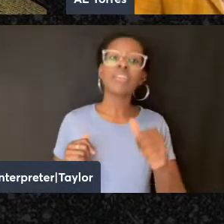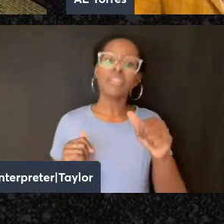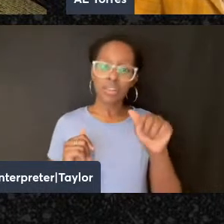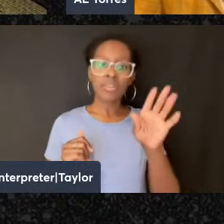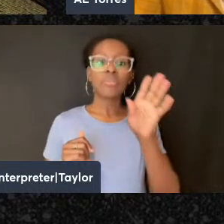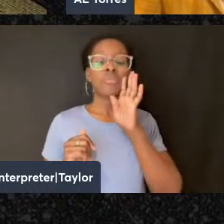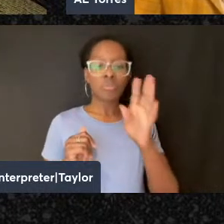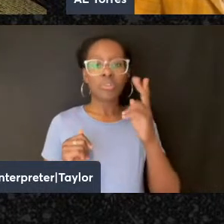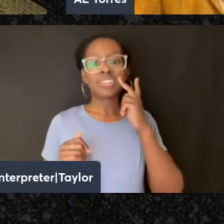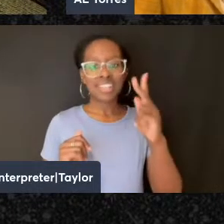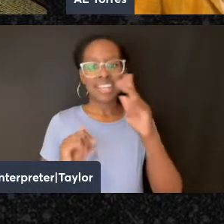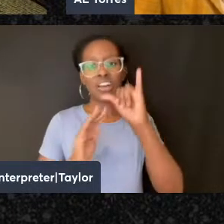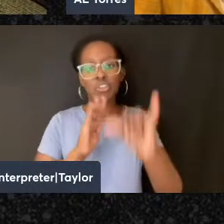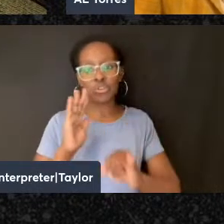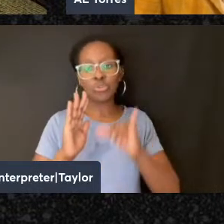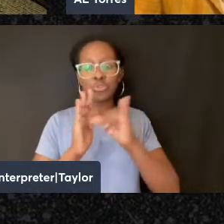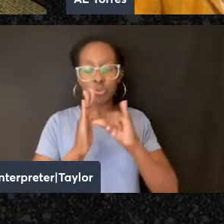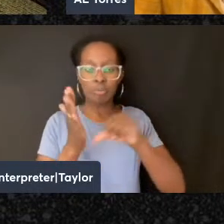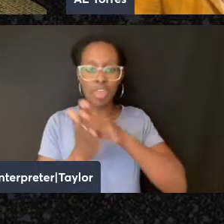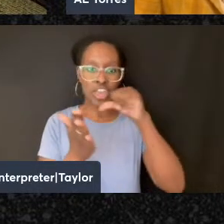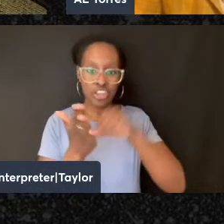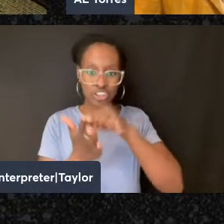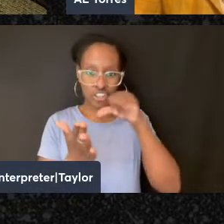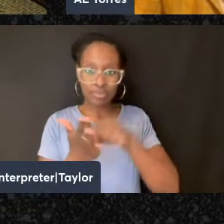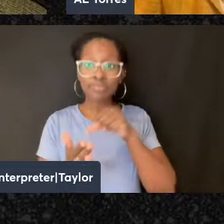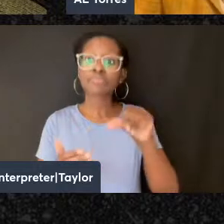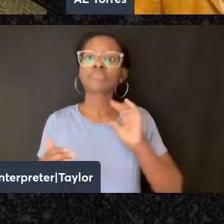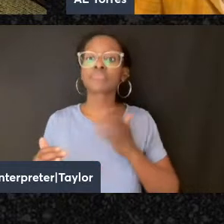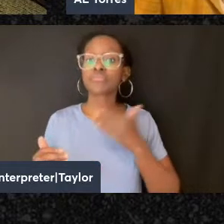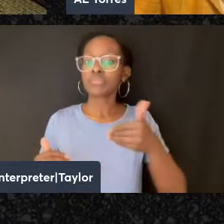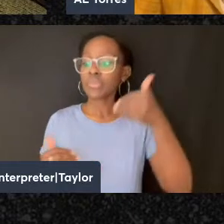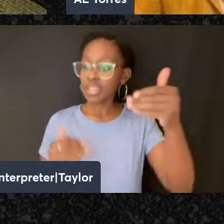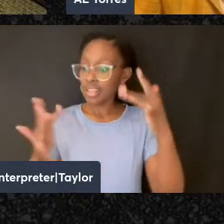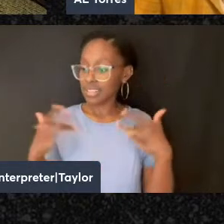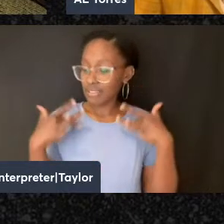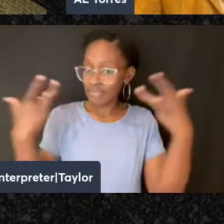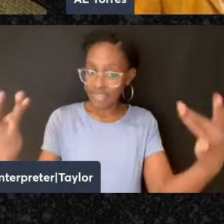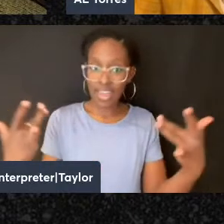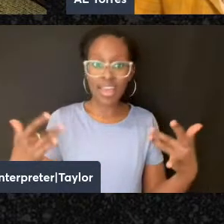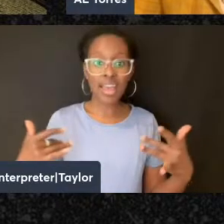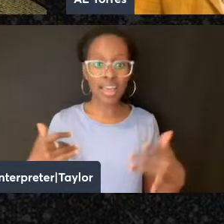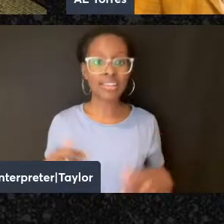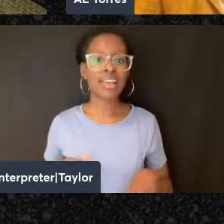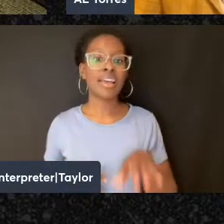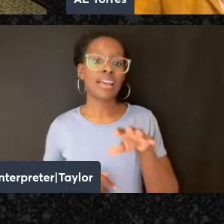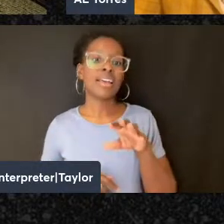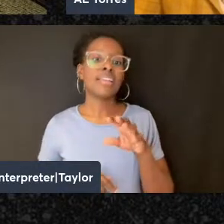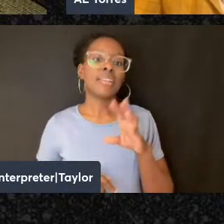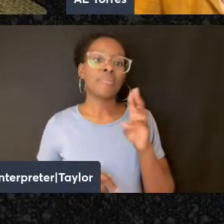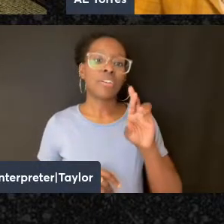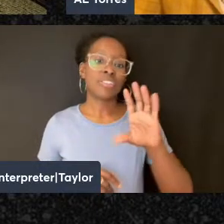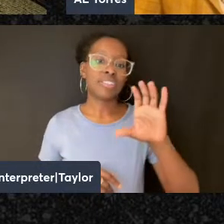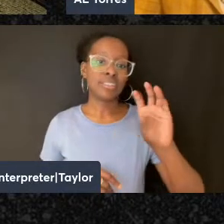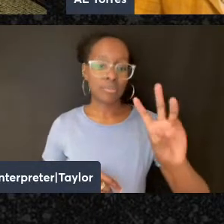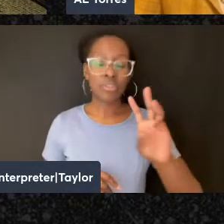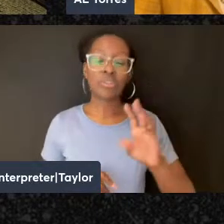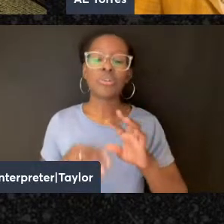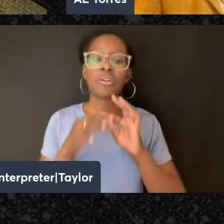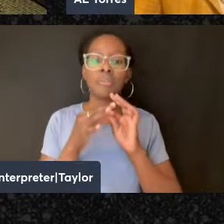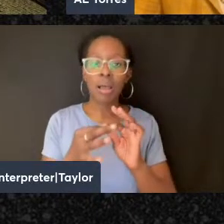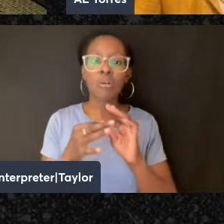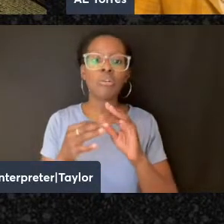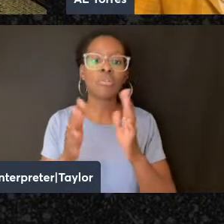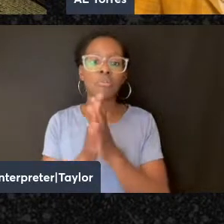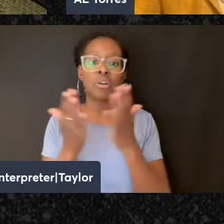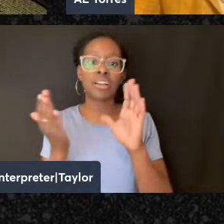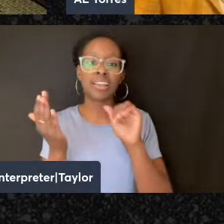BCRW's YouTube page. And our next event at BCRW is an in-person event on the book Care, The Highest